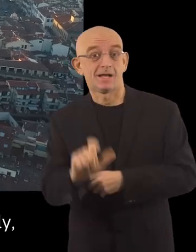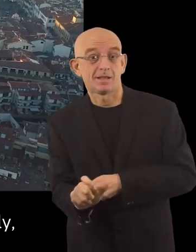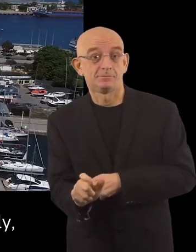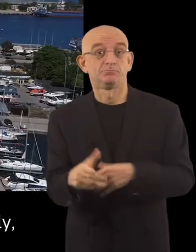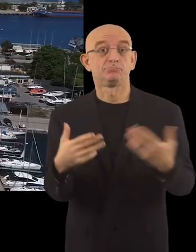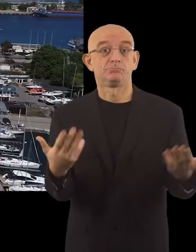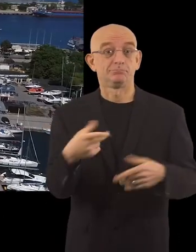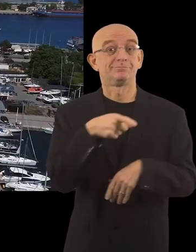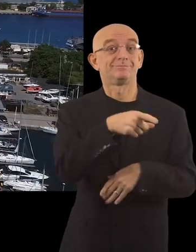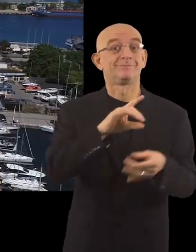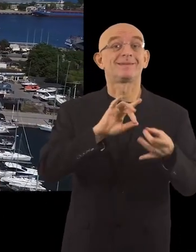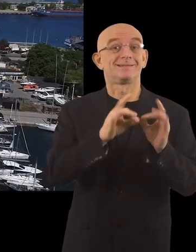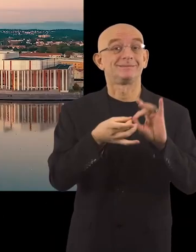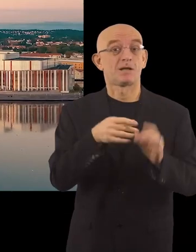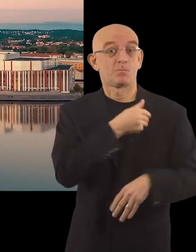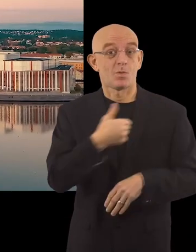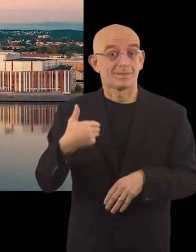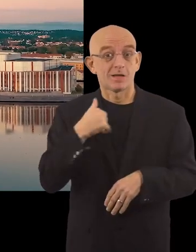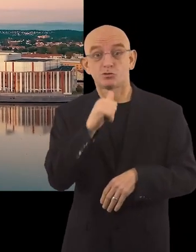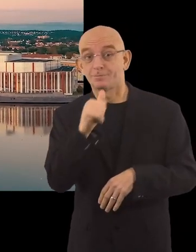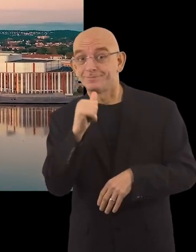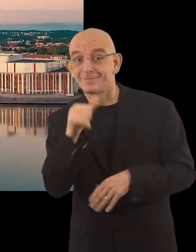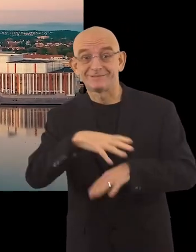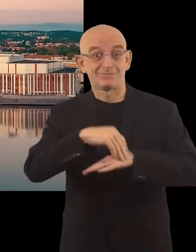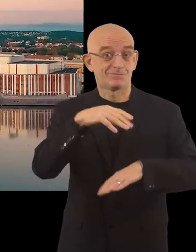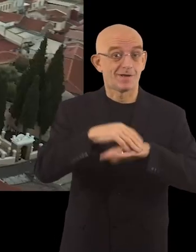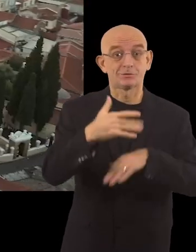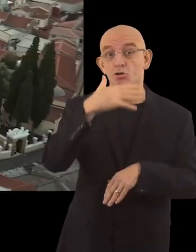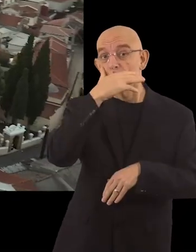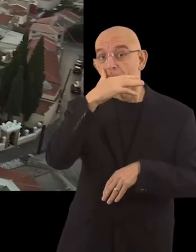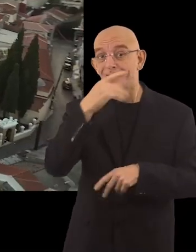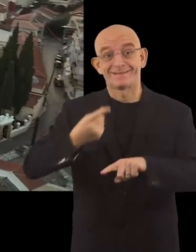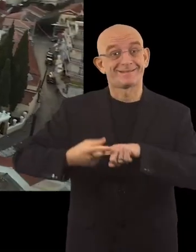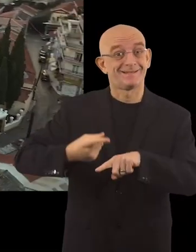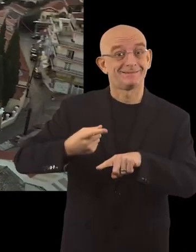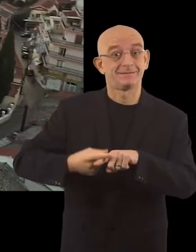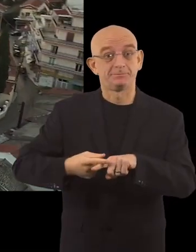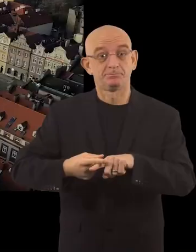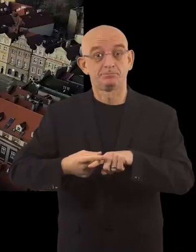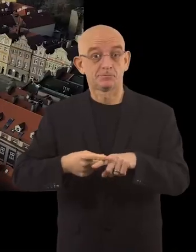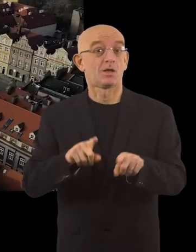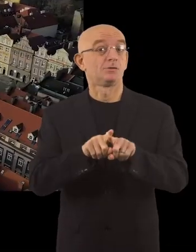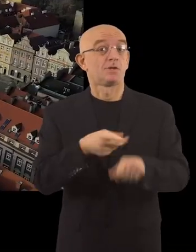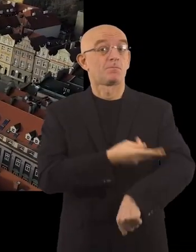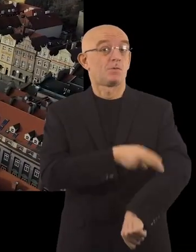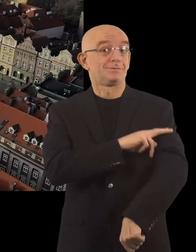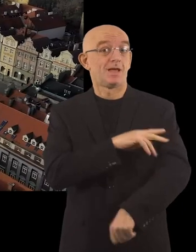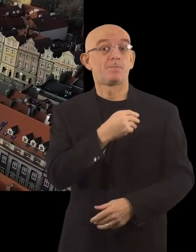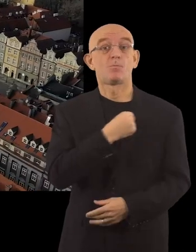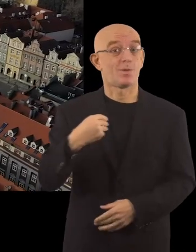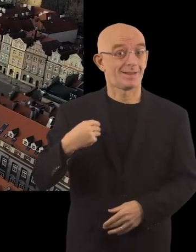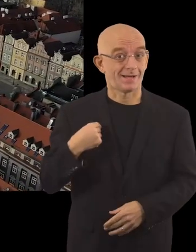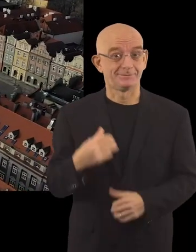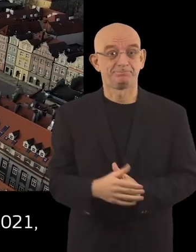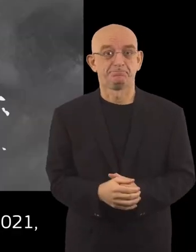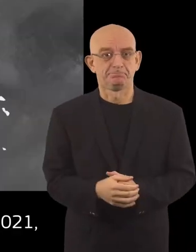Italy, Gdynia, Poland, Jönköping, Sweden, Komitini, Greece and Poznan, Poland.